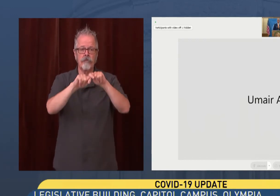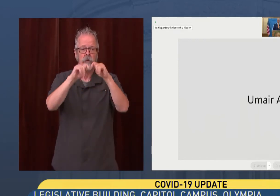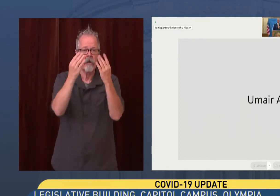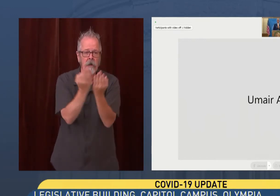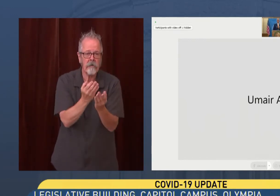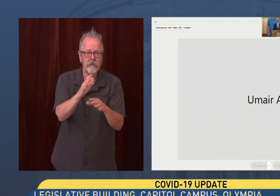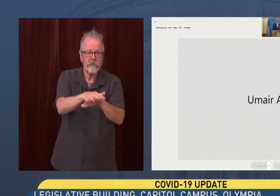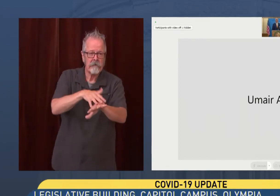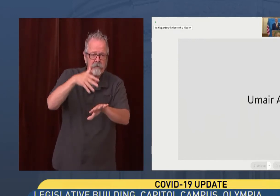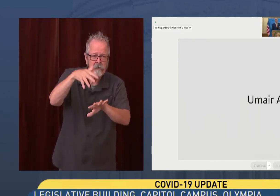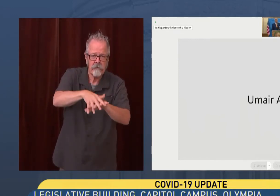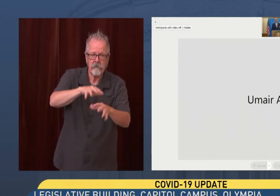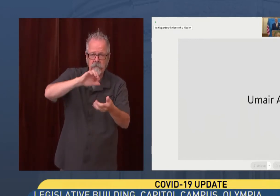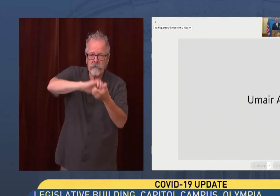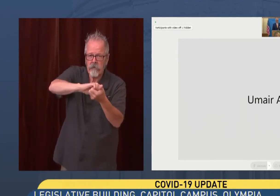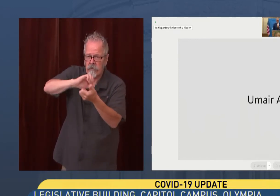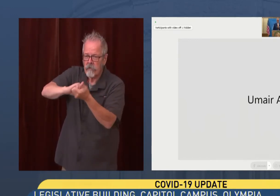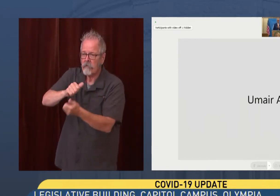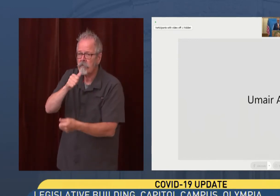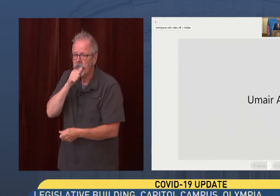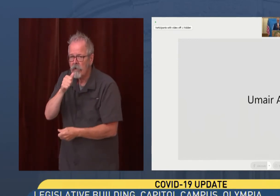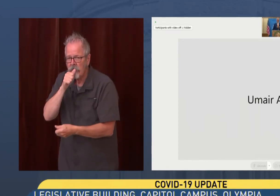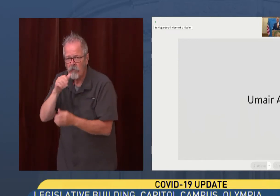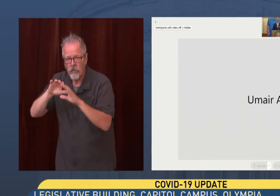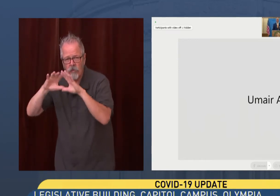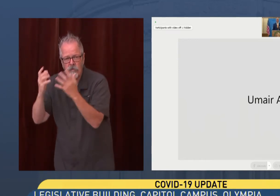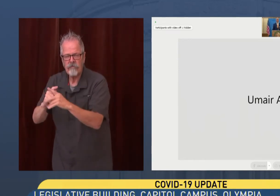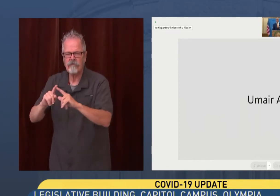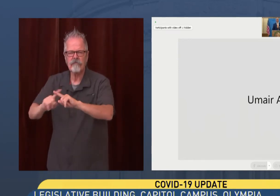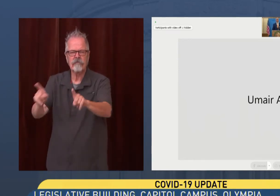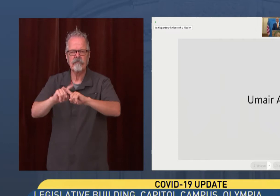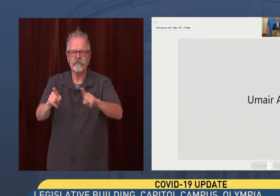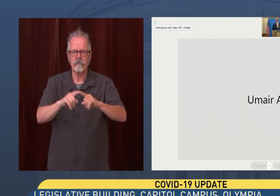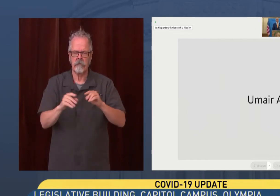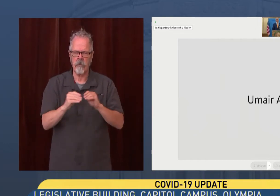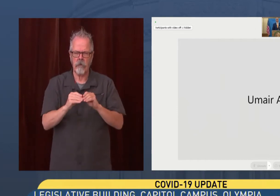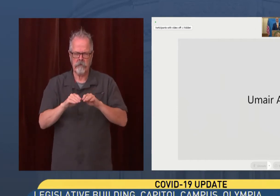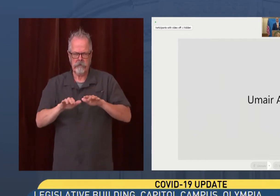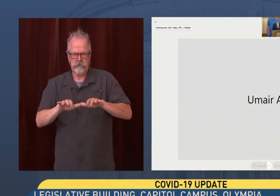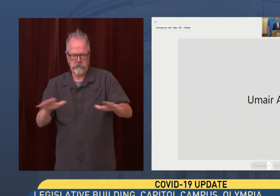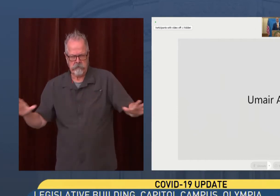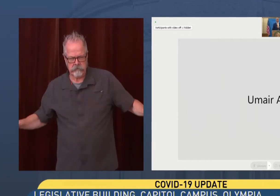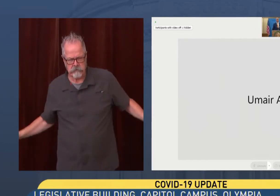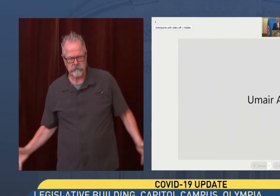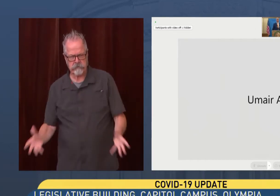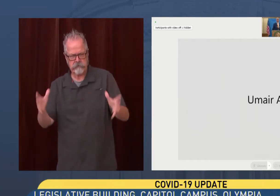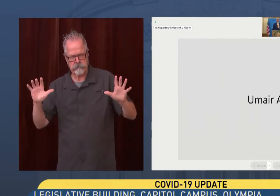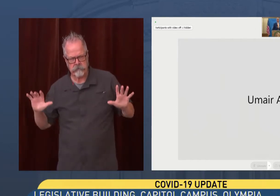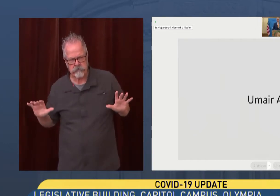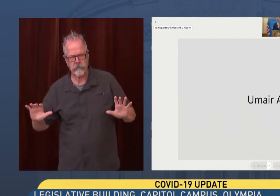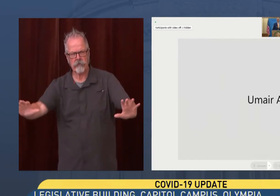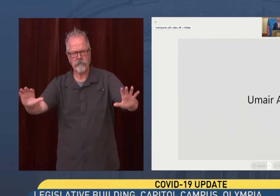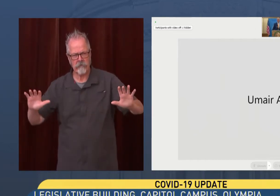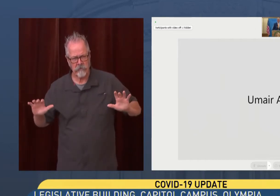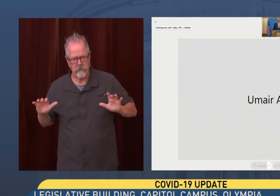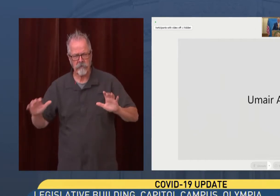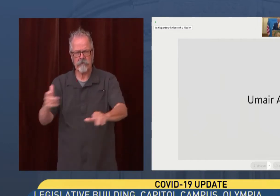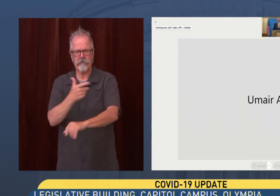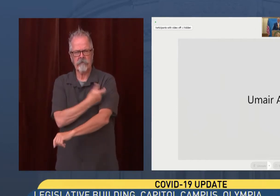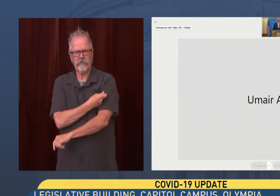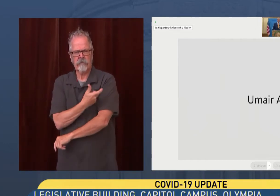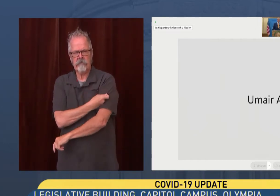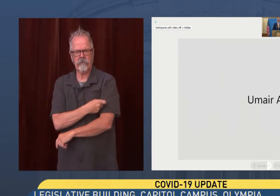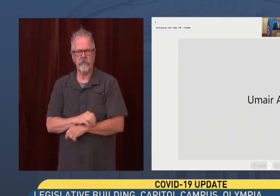sector, and until we get more Washingtonians vaccinated, we need to continue to remind people to consider